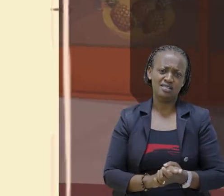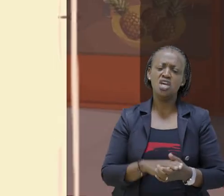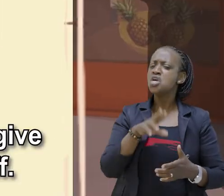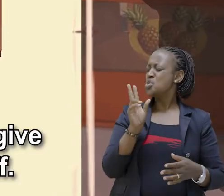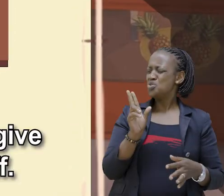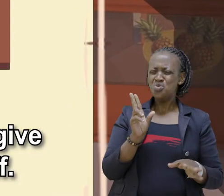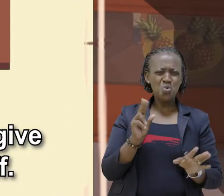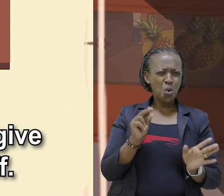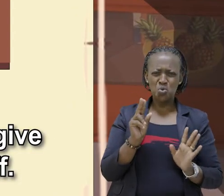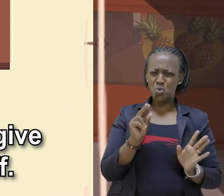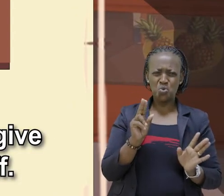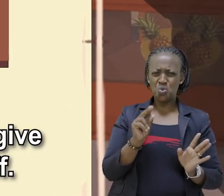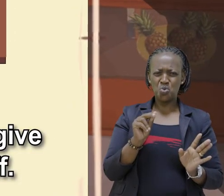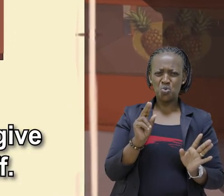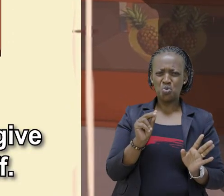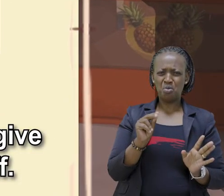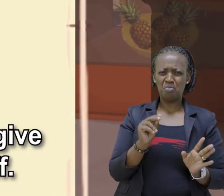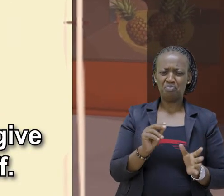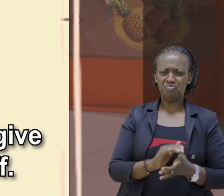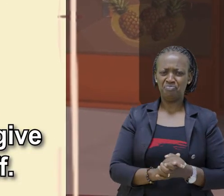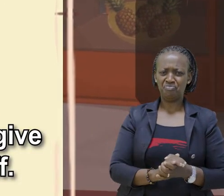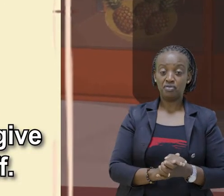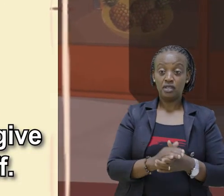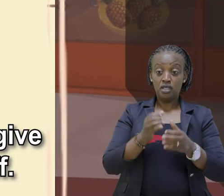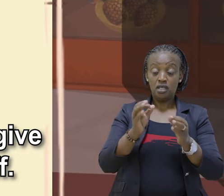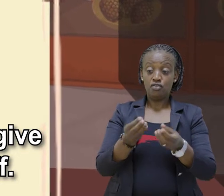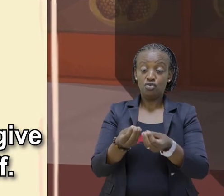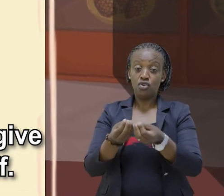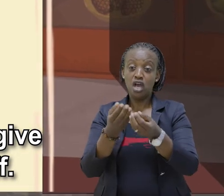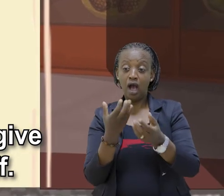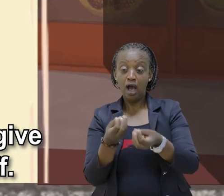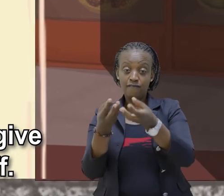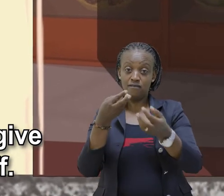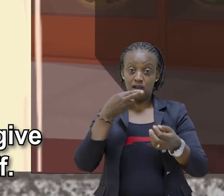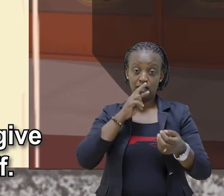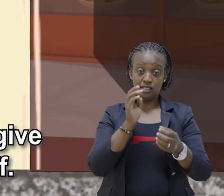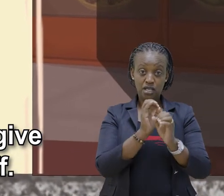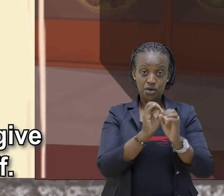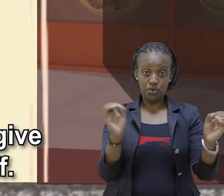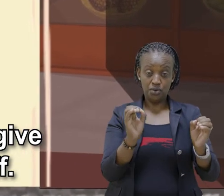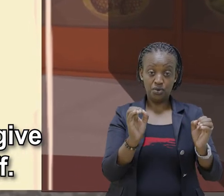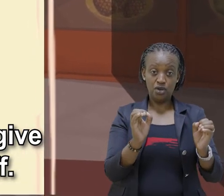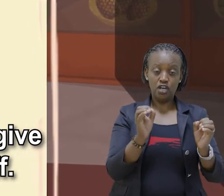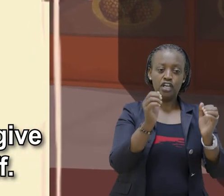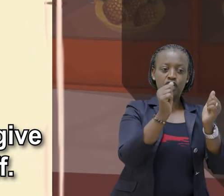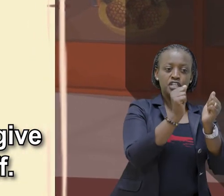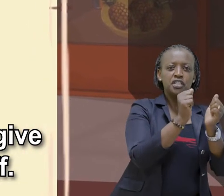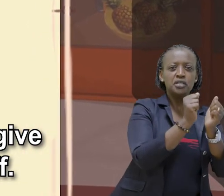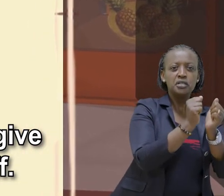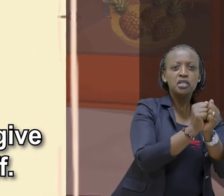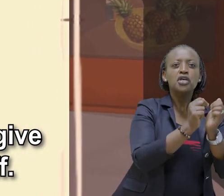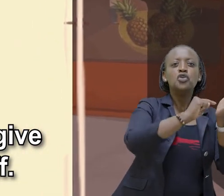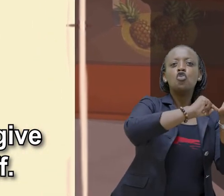No, no, no, no, no, no is a catch When you give a wrong answer, you get 10